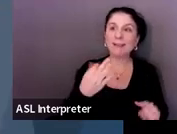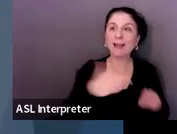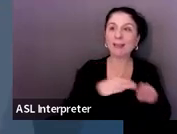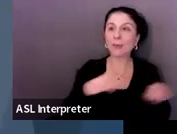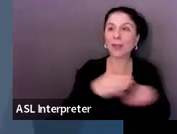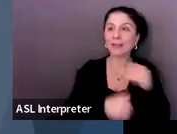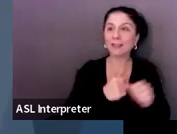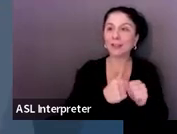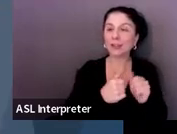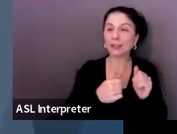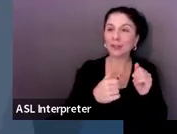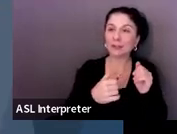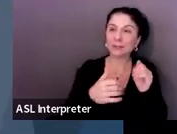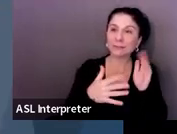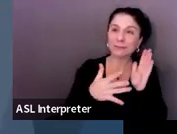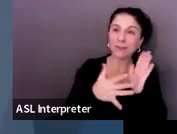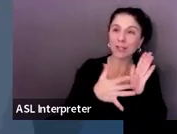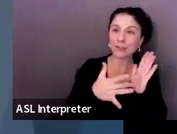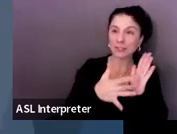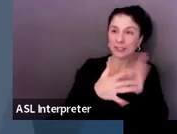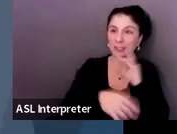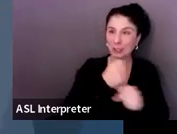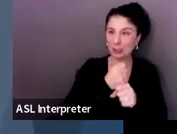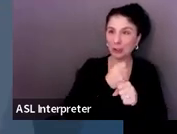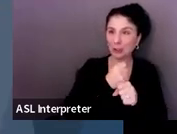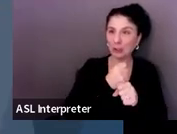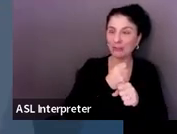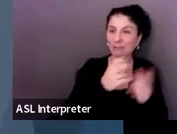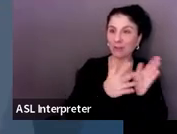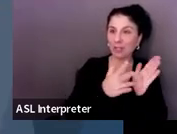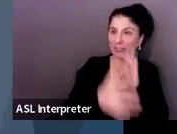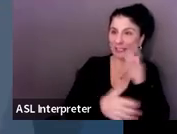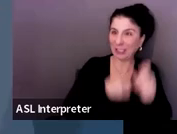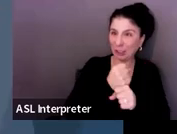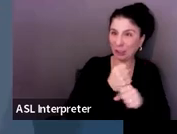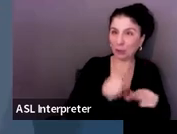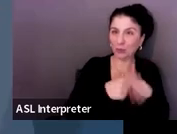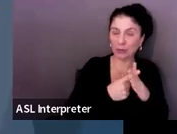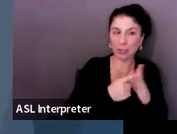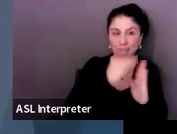you would want to start that transition plan.